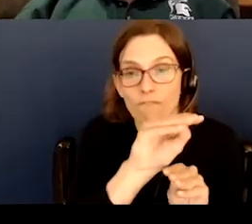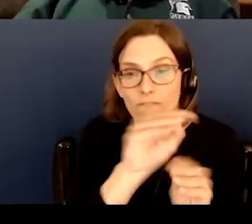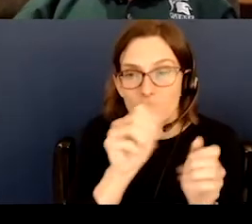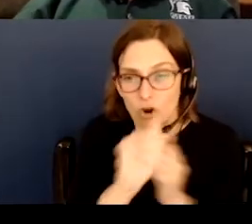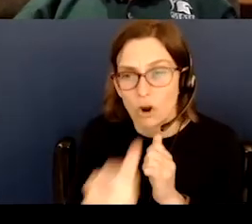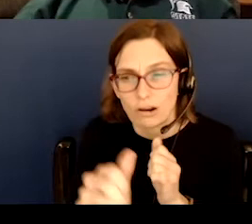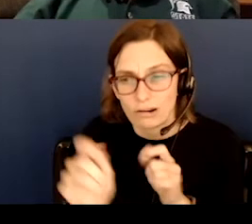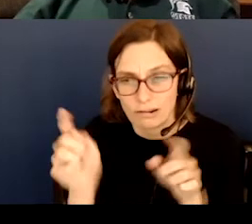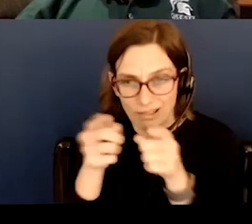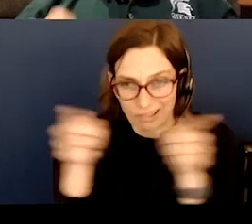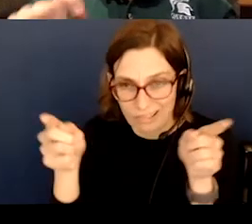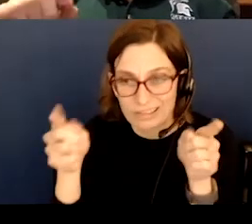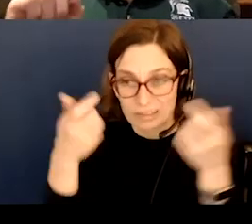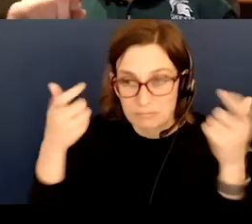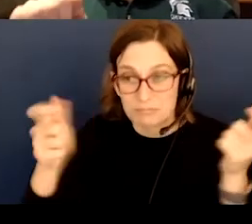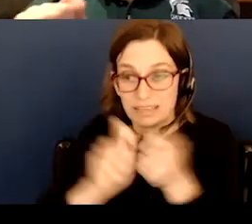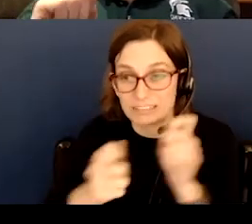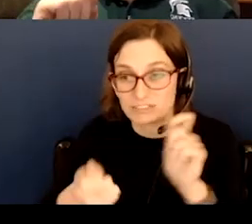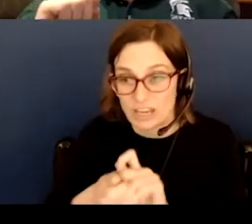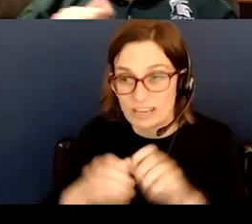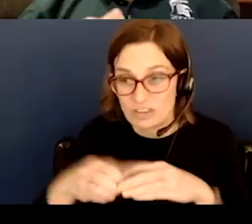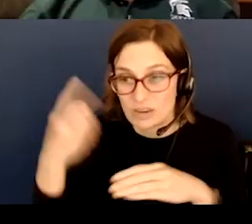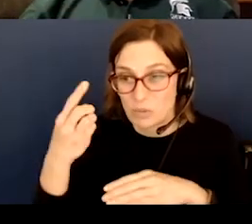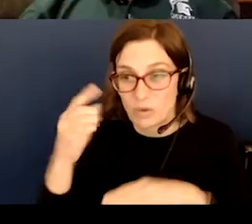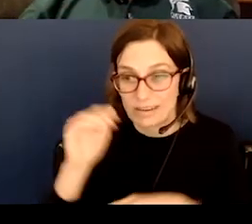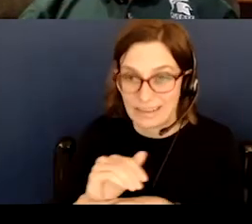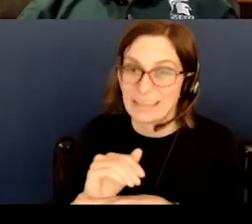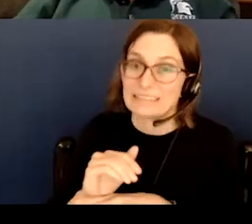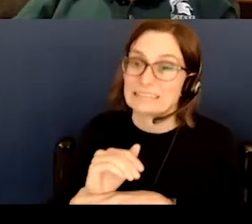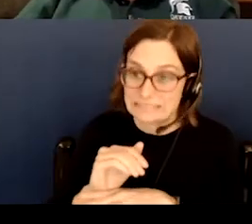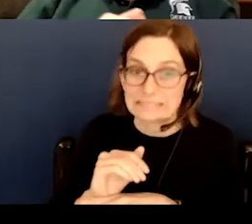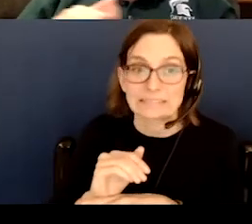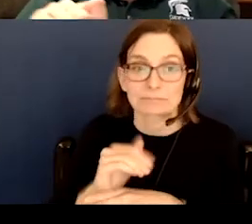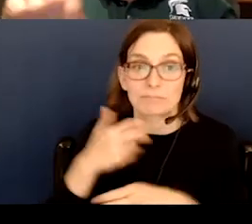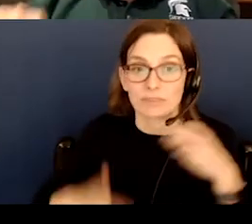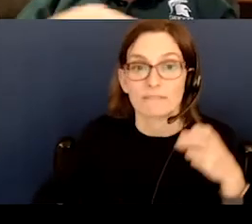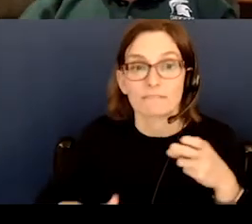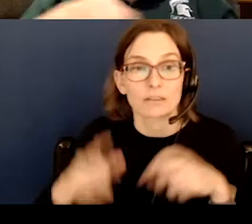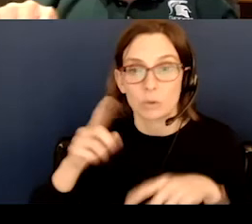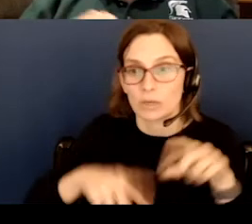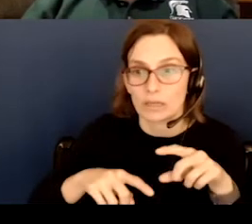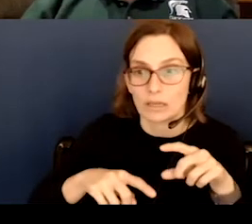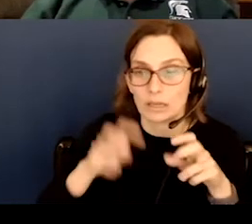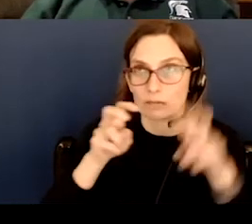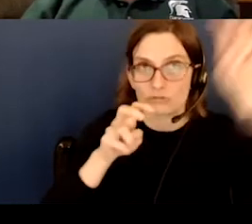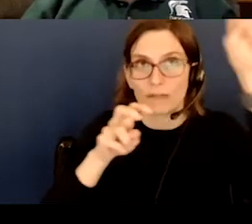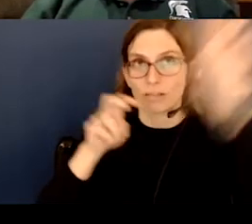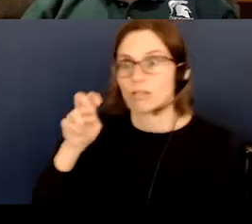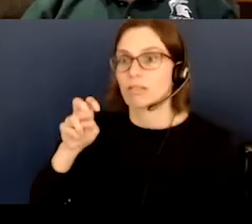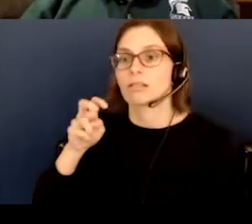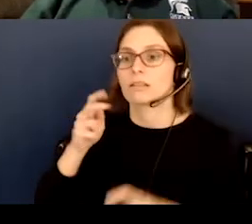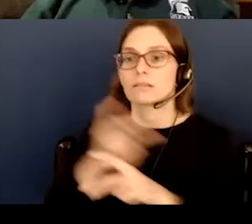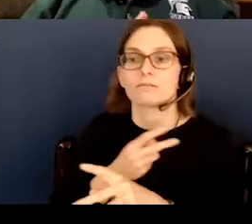huge change just in one night. So you can't travel from one location to another and measure